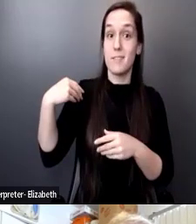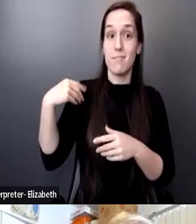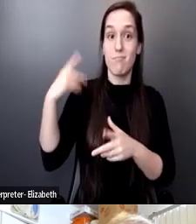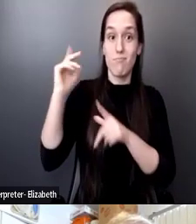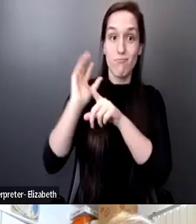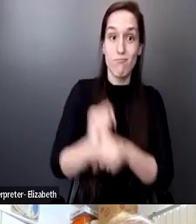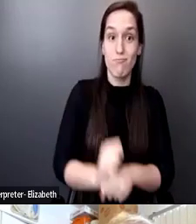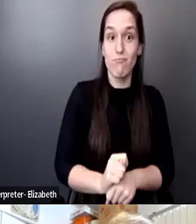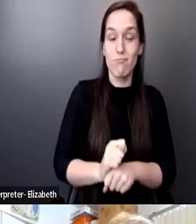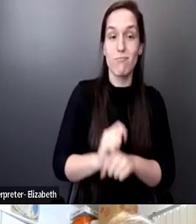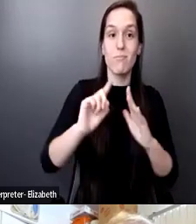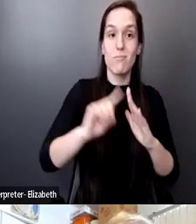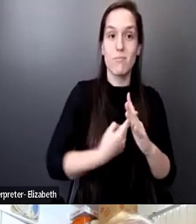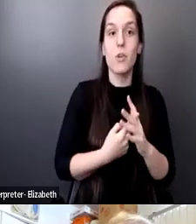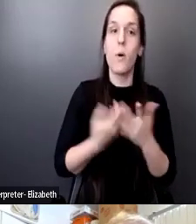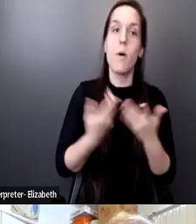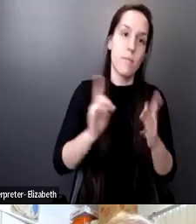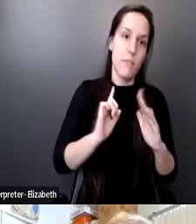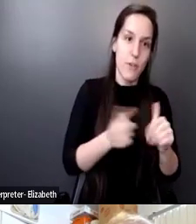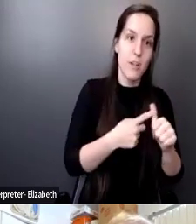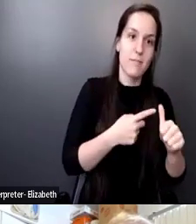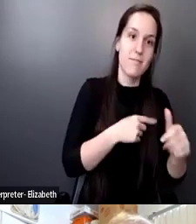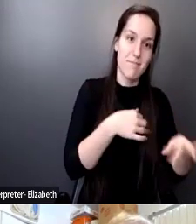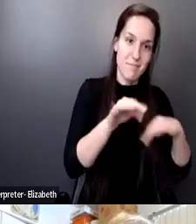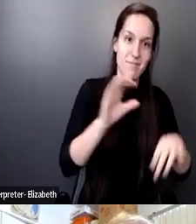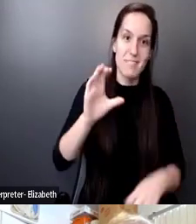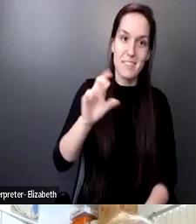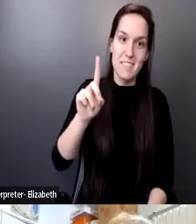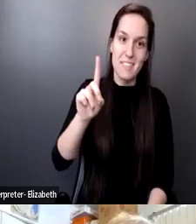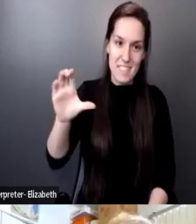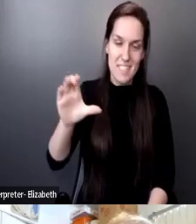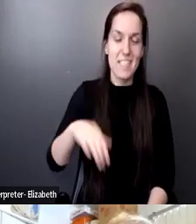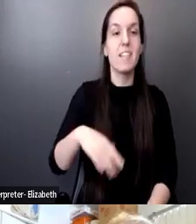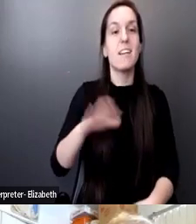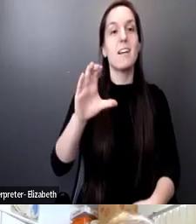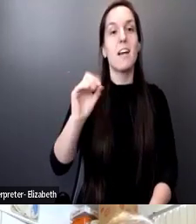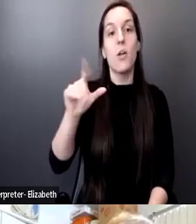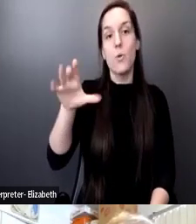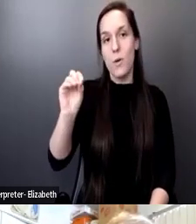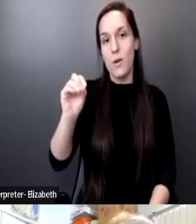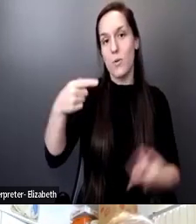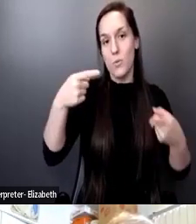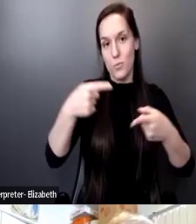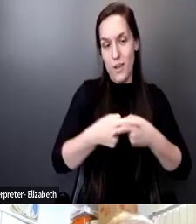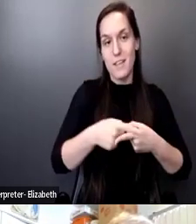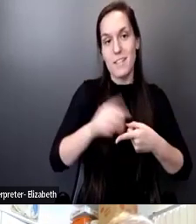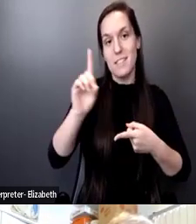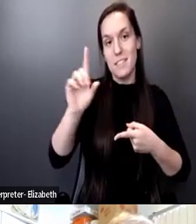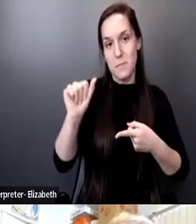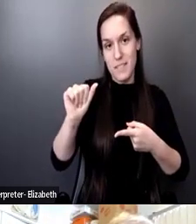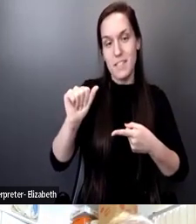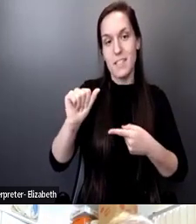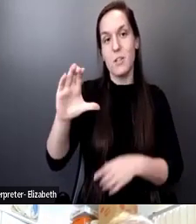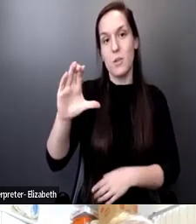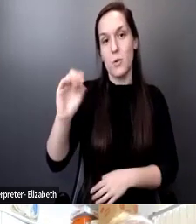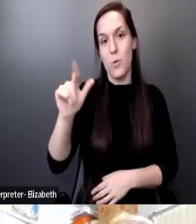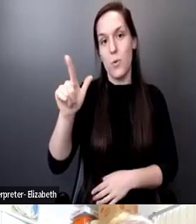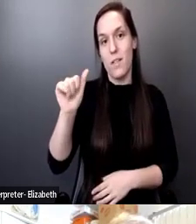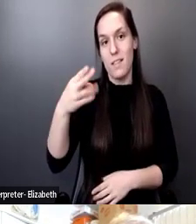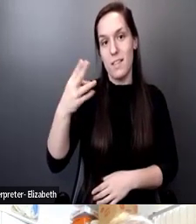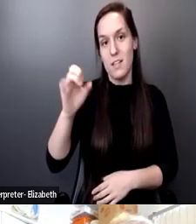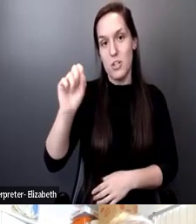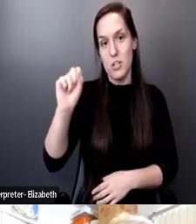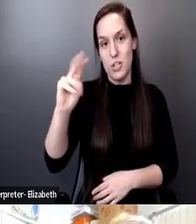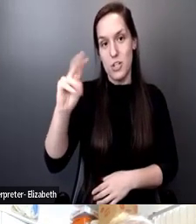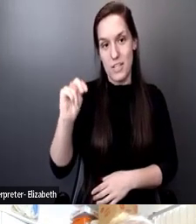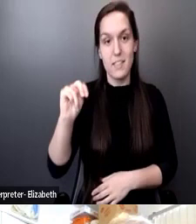explain who CCDC is, the Colorado Cross Disability Coalition. We are the only statewide disability